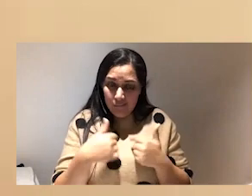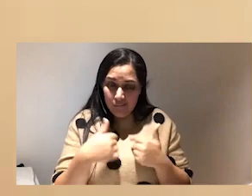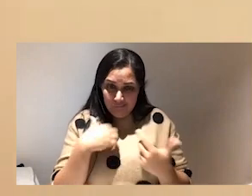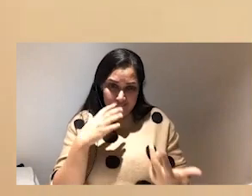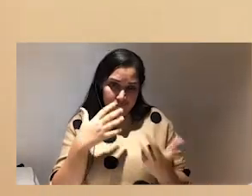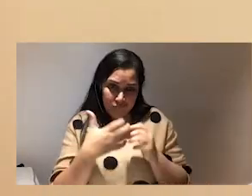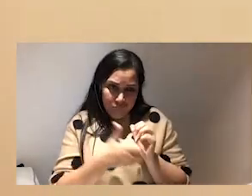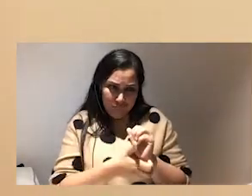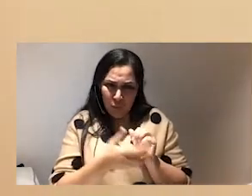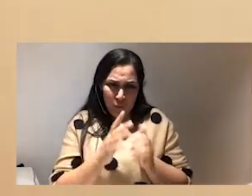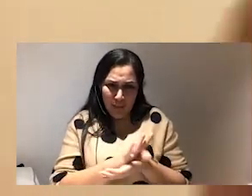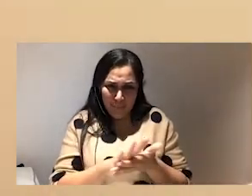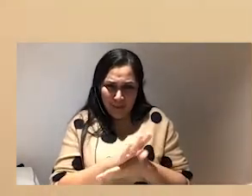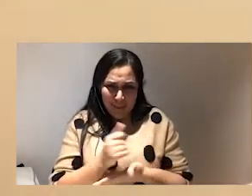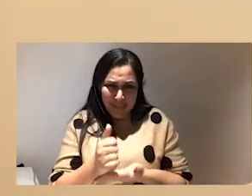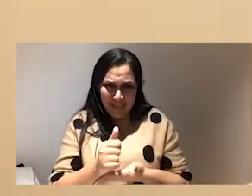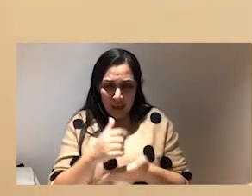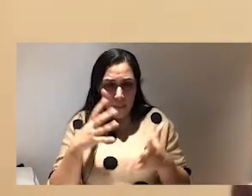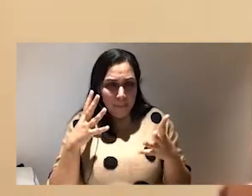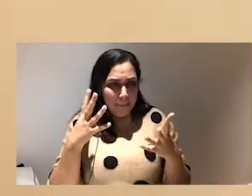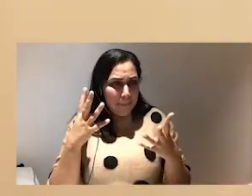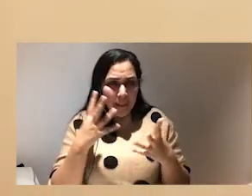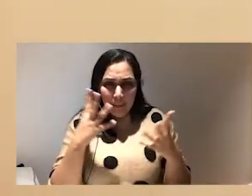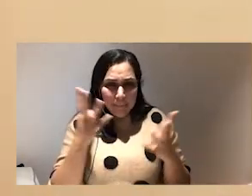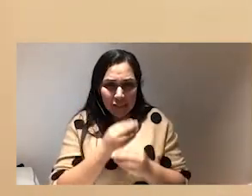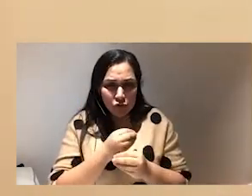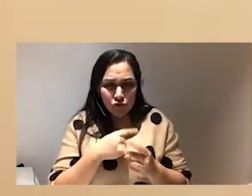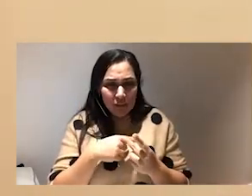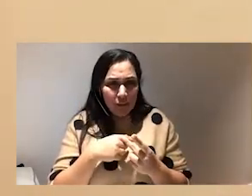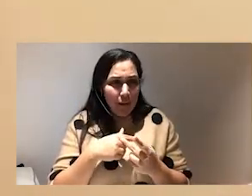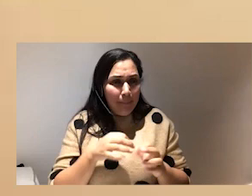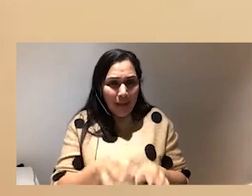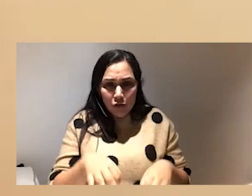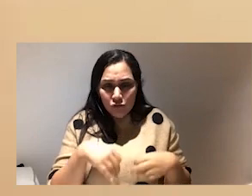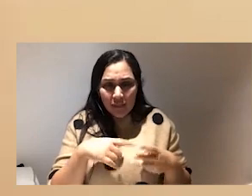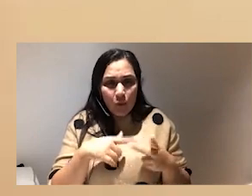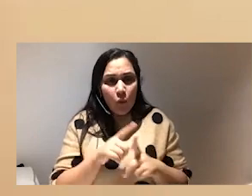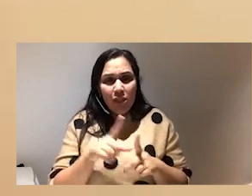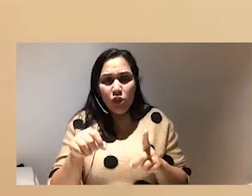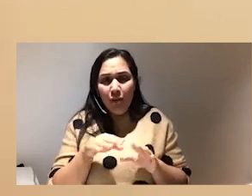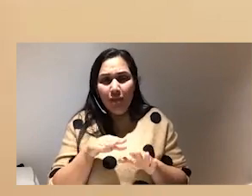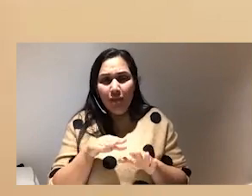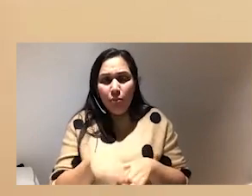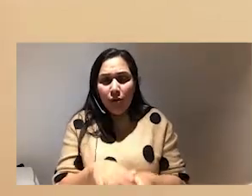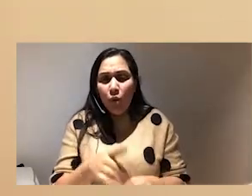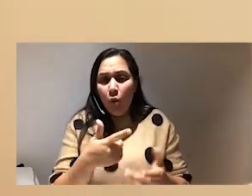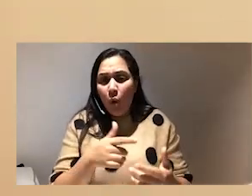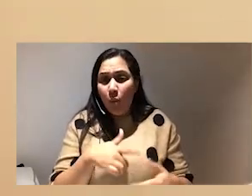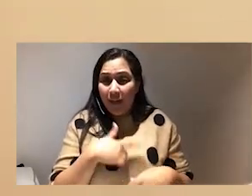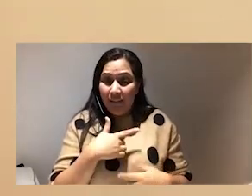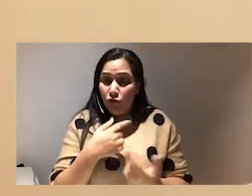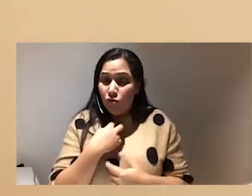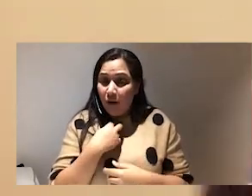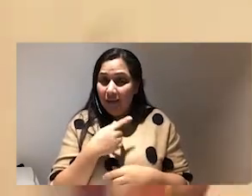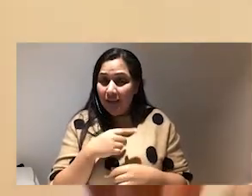i worry what that means about as you said mystery boundaries consent digital footprint and are we gonna live to regret this in in in the